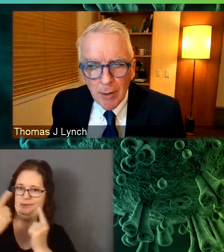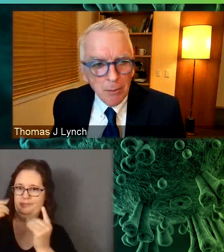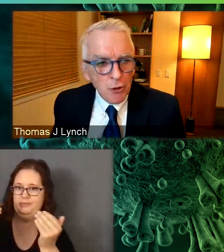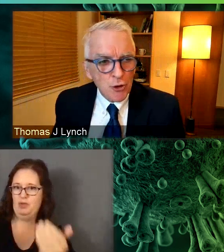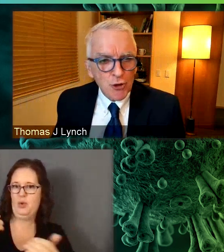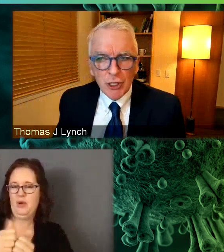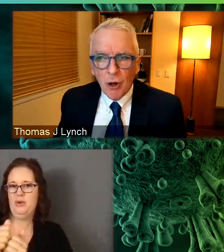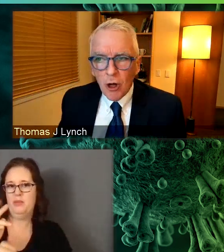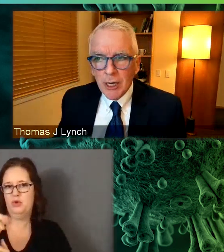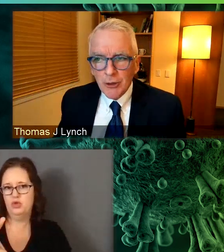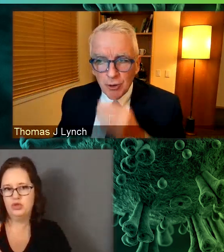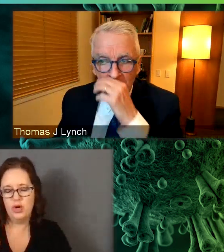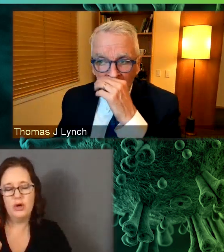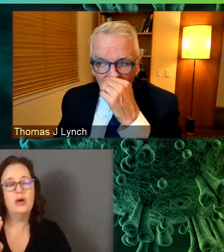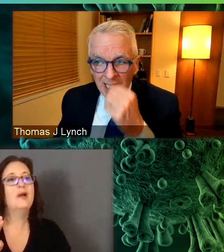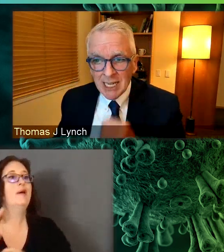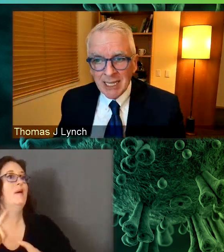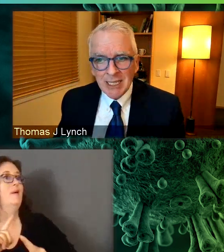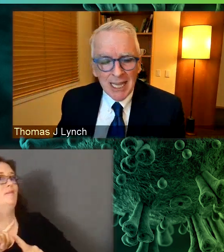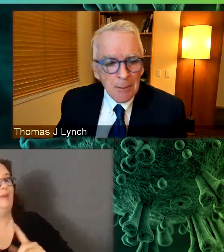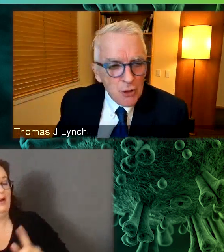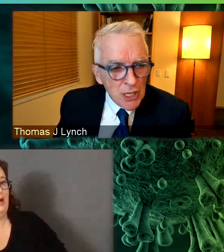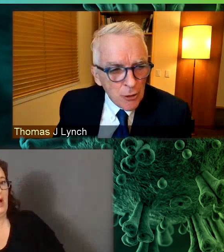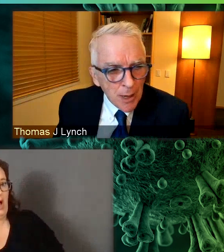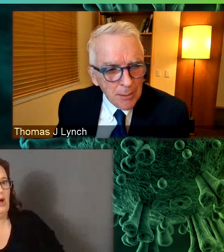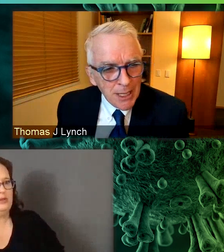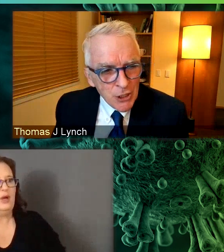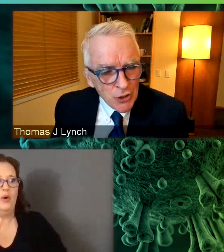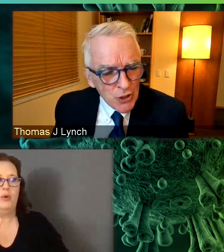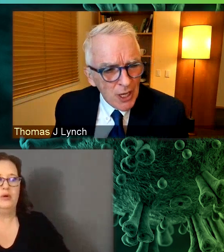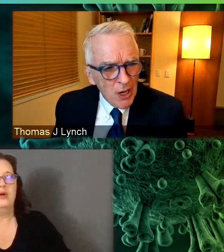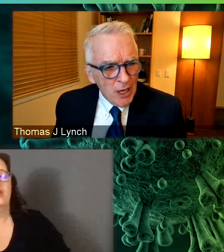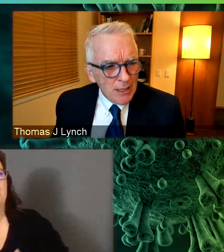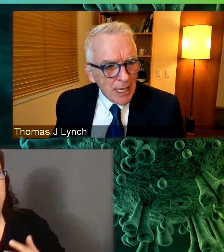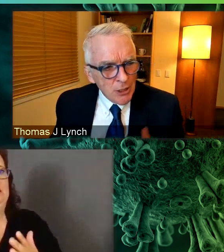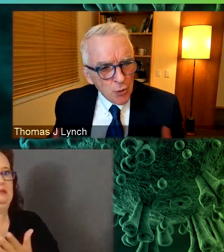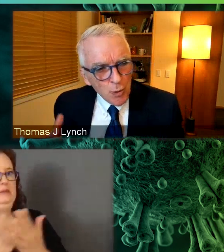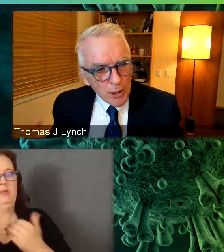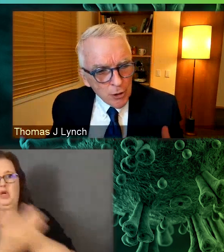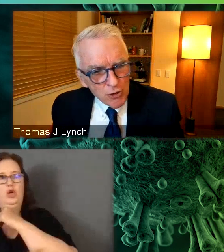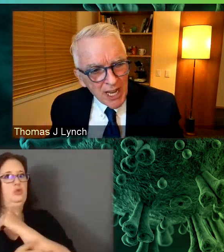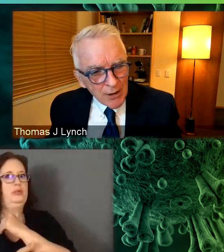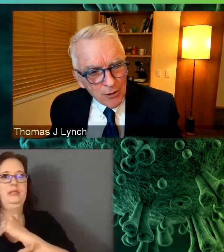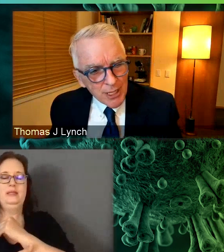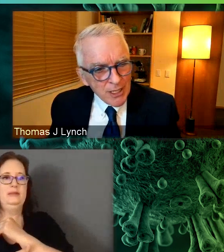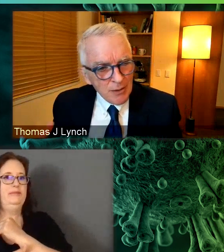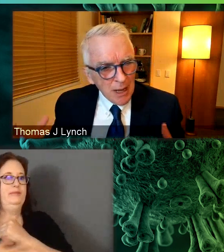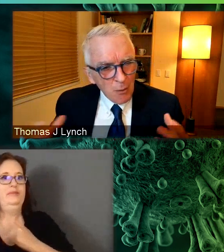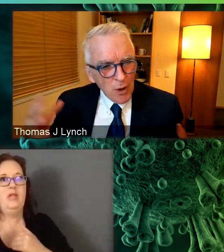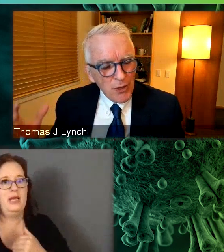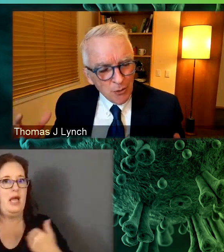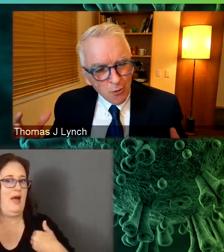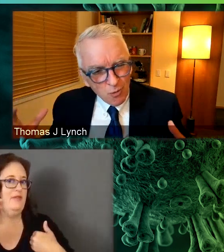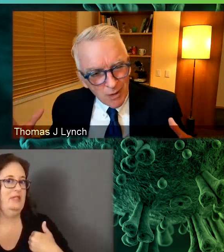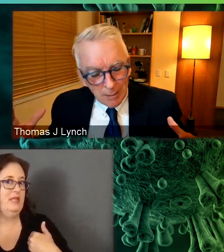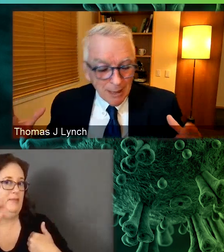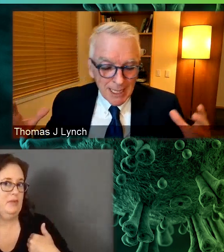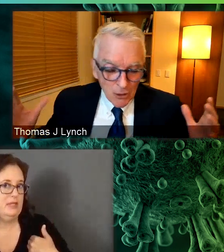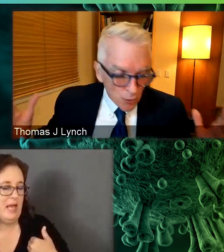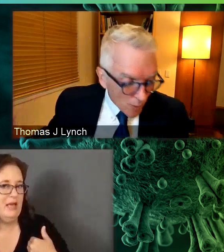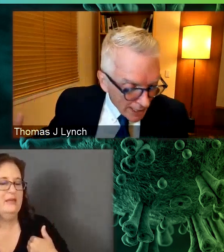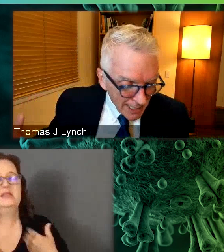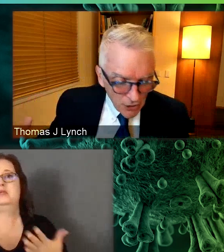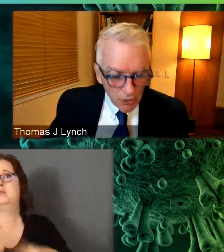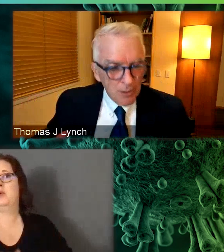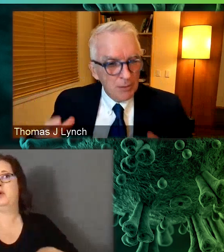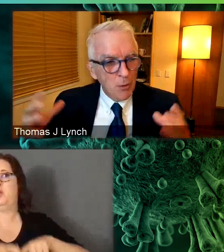moratorium on boosters until all countries can vaccinate at least 10% of their populations. Tell us where you stand on this and what the, I'm not